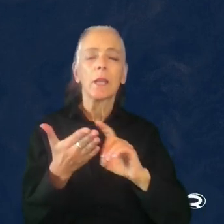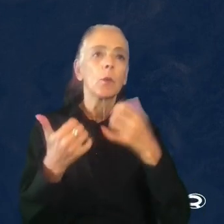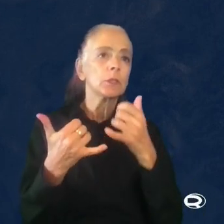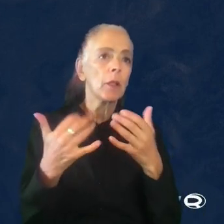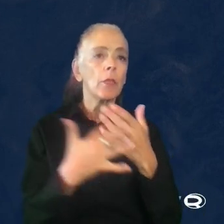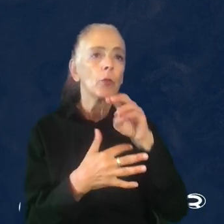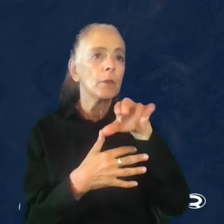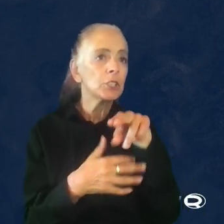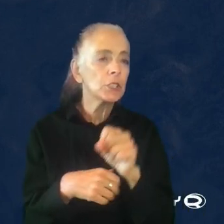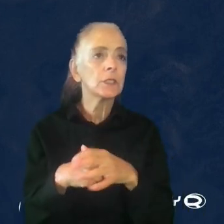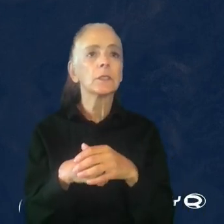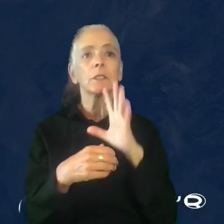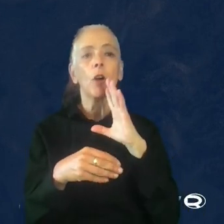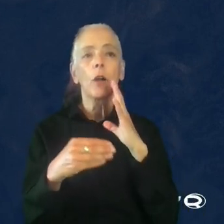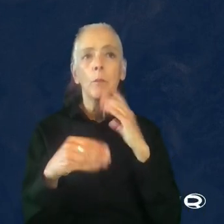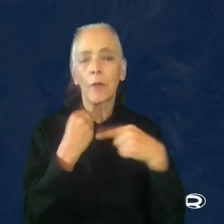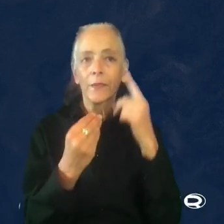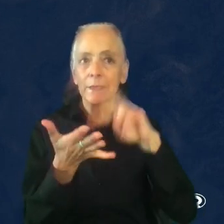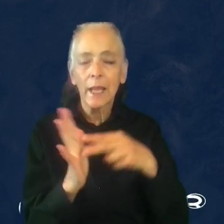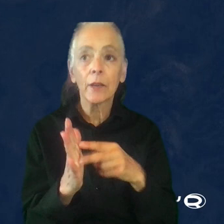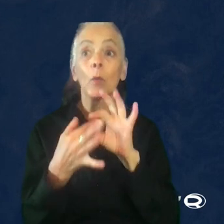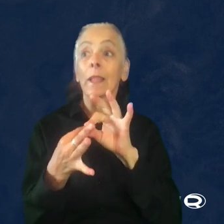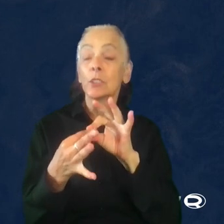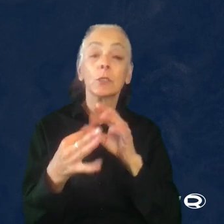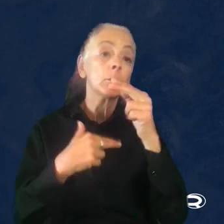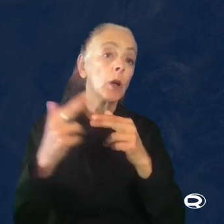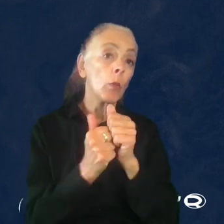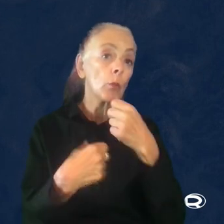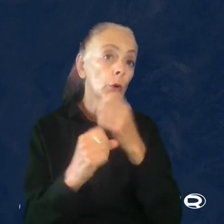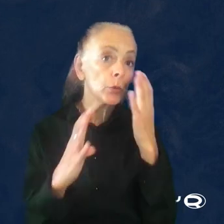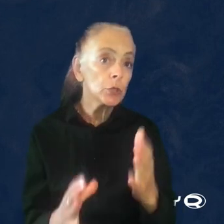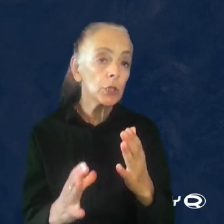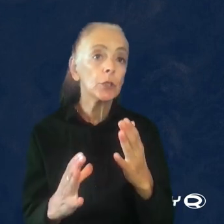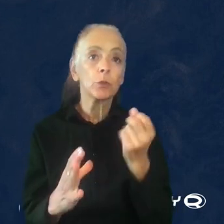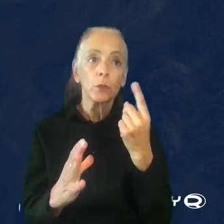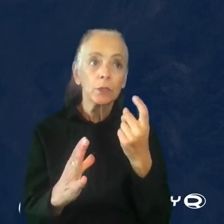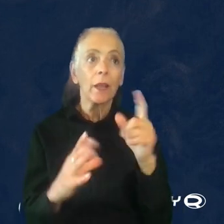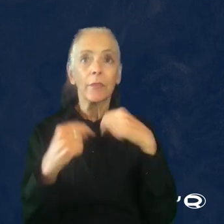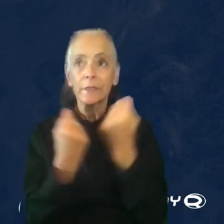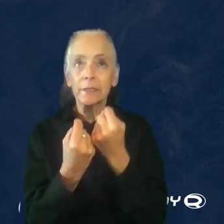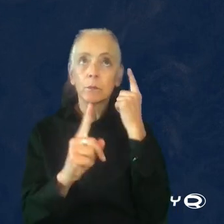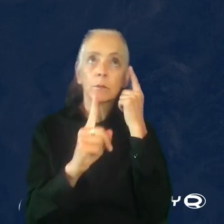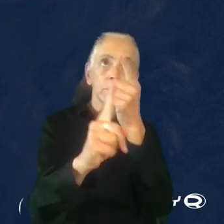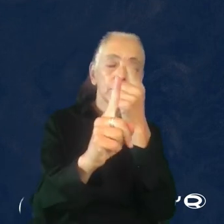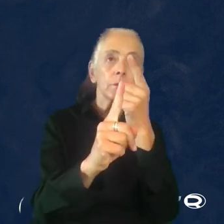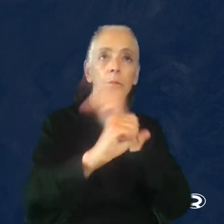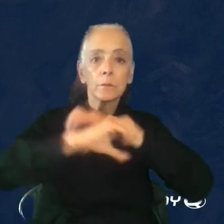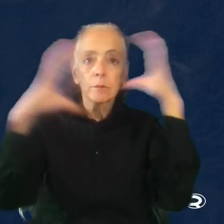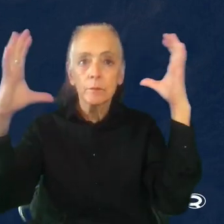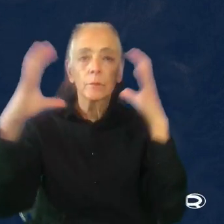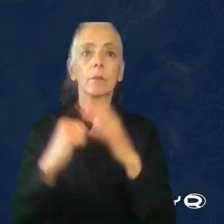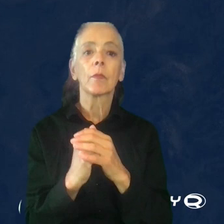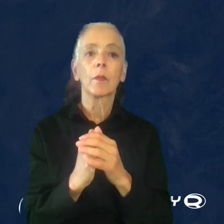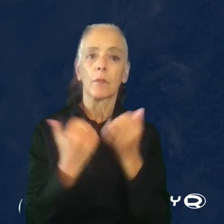intent. Building relationships with producers to understand what the teams are working towards, what